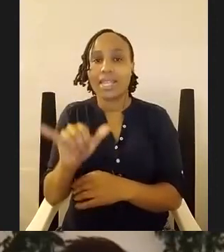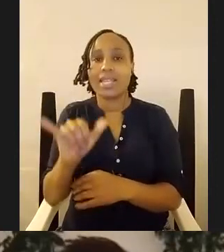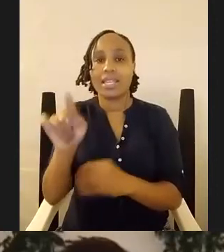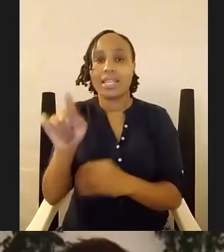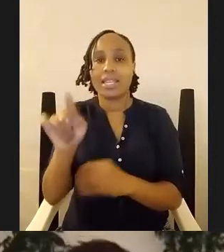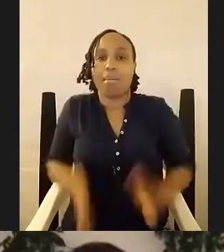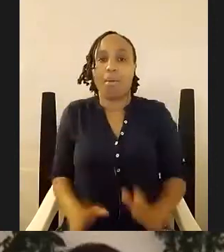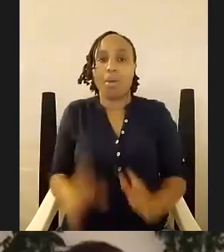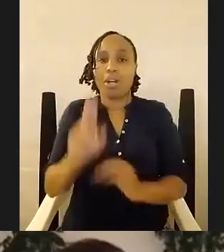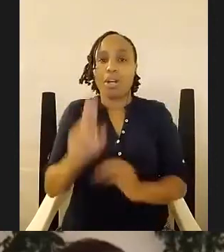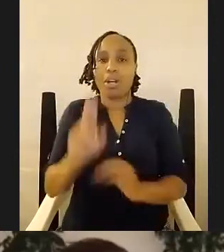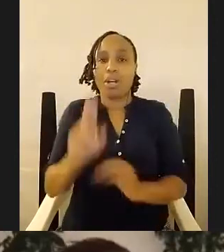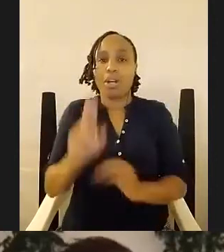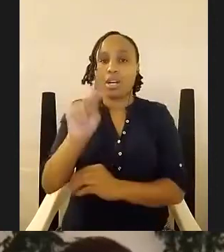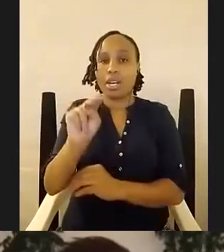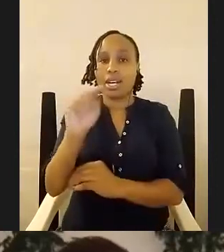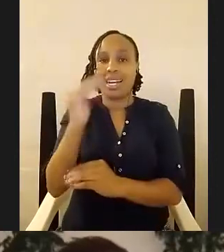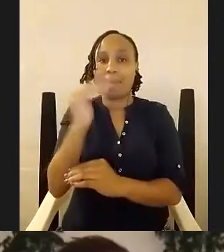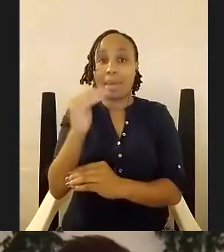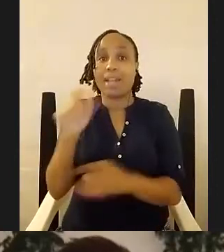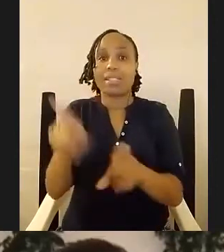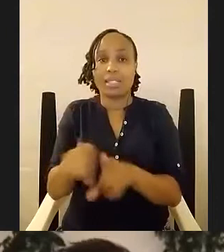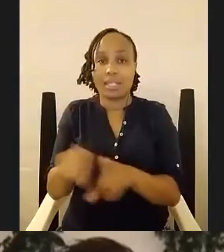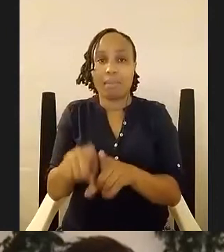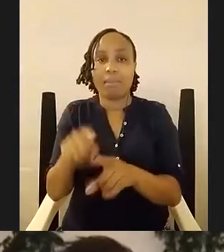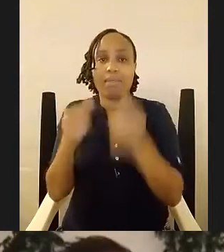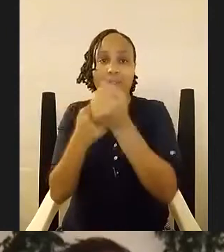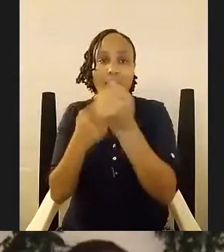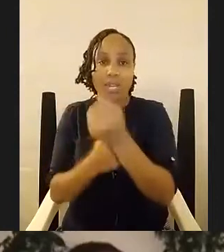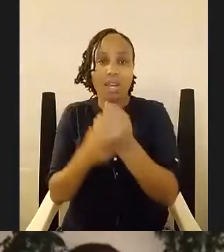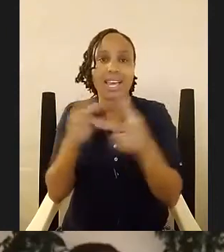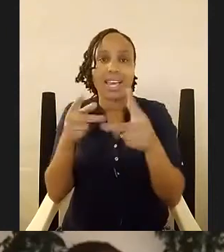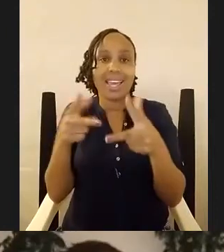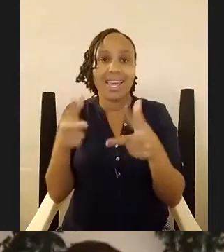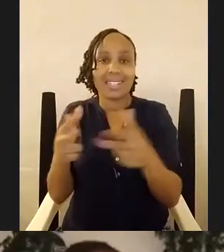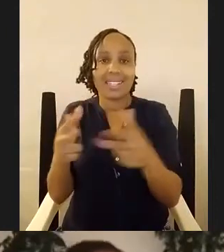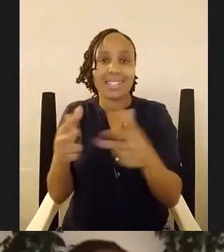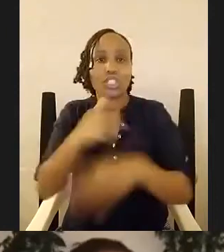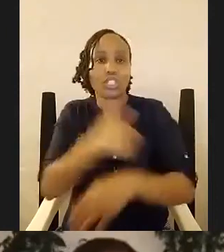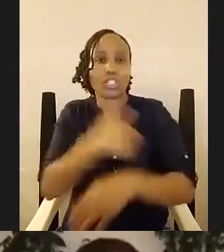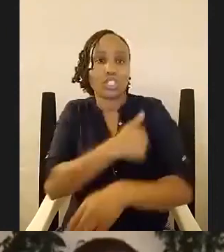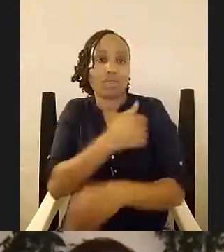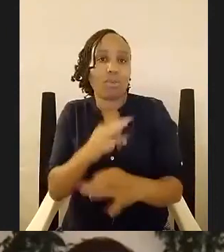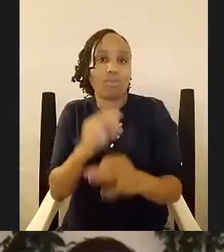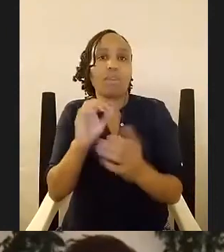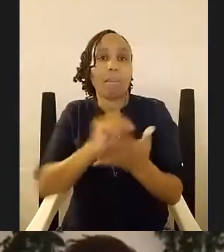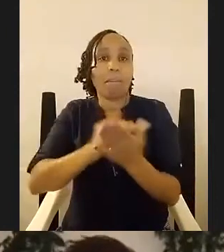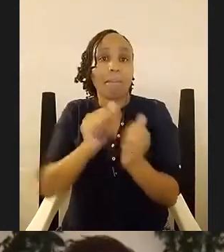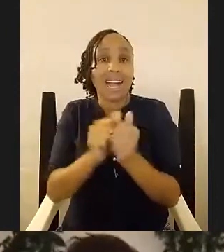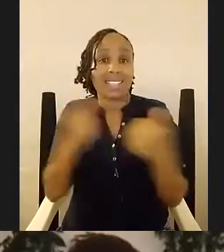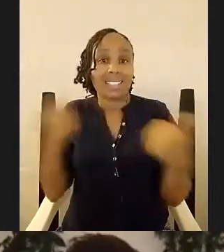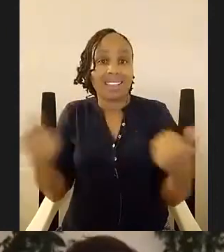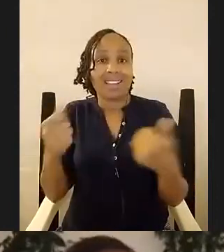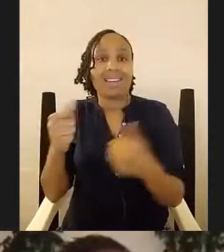photographer he is also the co-founder and editor-in-chief of duke literary magazine which is namibia's first and only literary